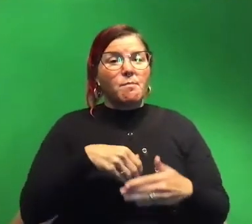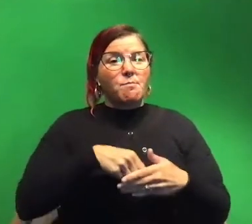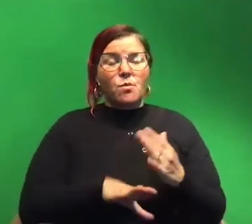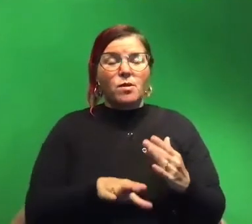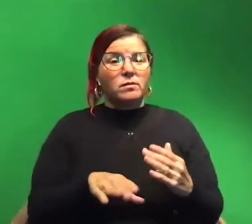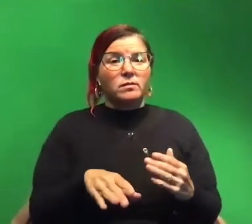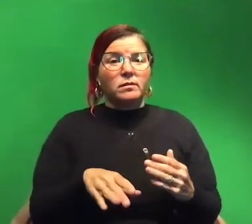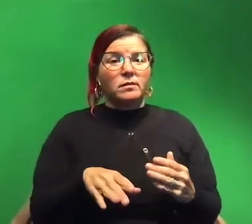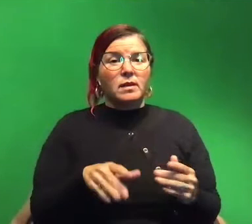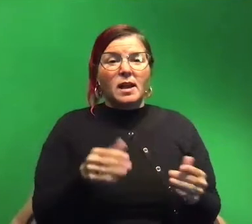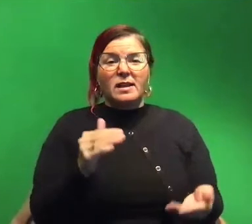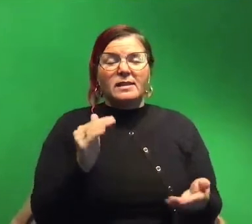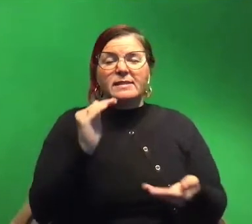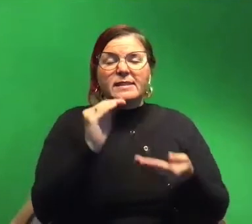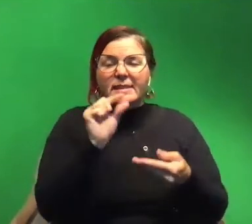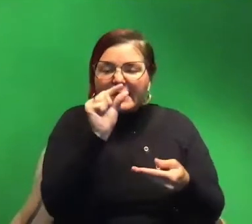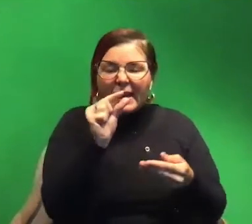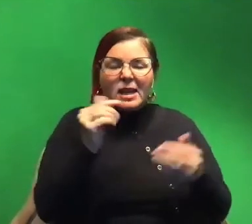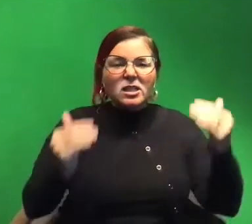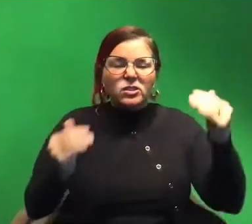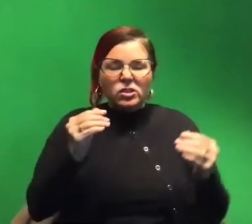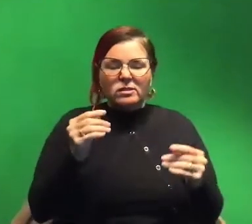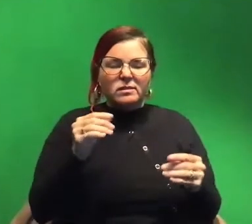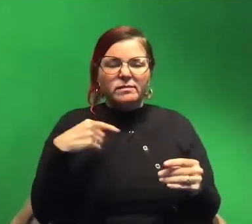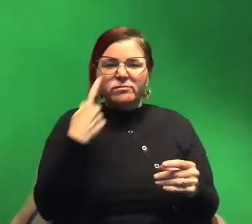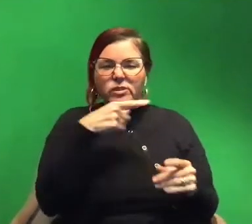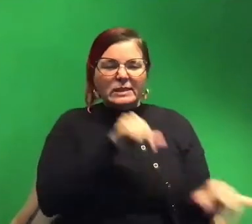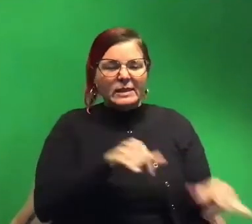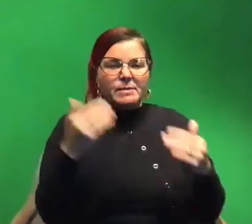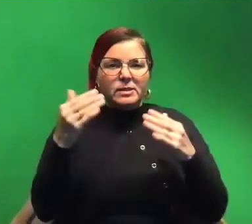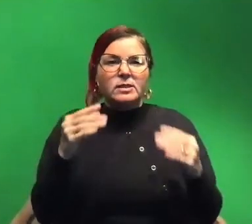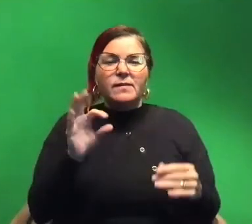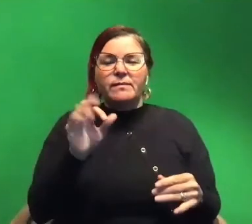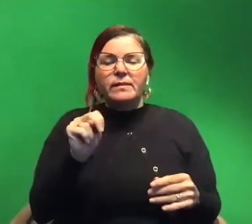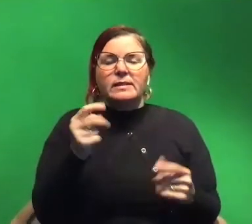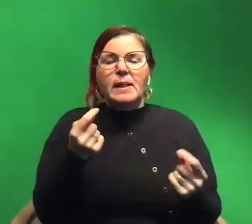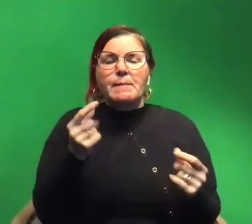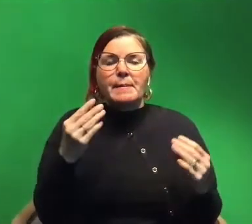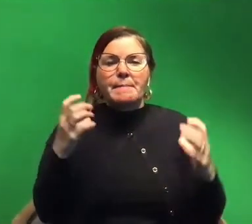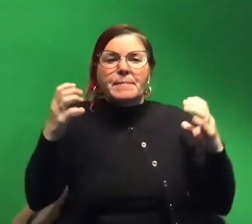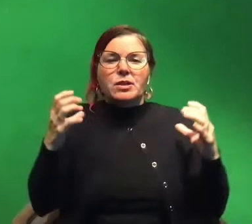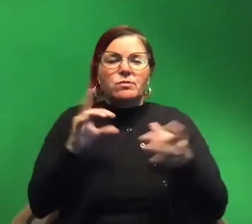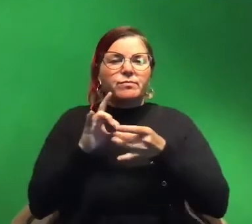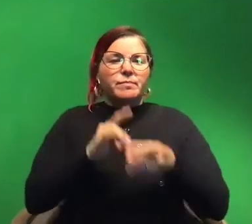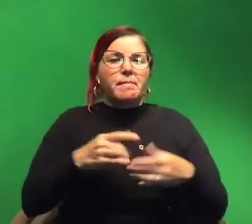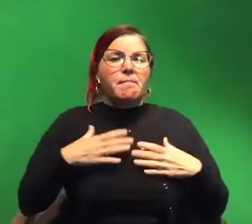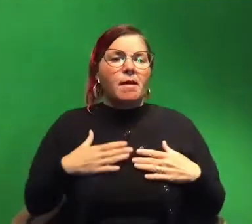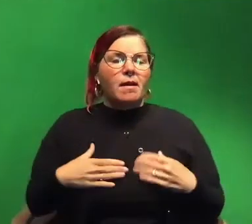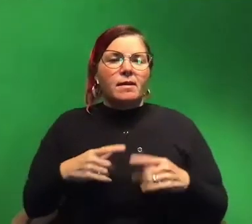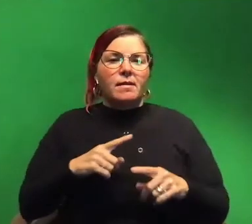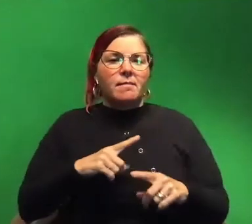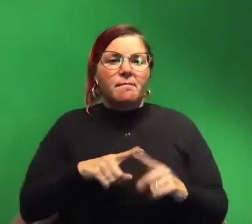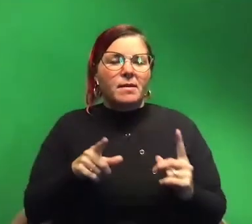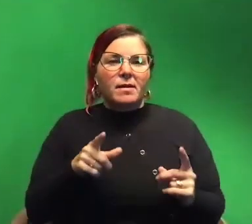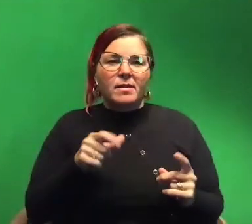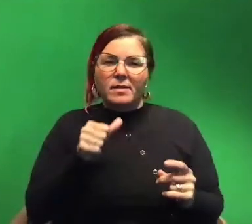tiny adults. They look almost the same. They're like their fins are a little bit bigger with relation to their body but they don't do